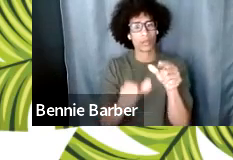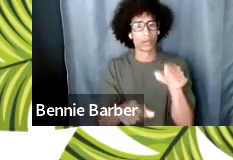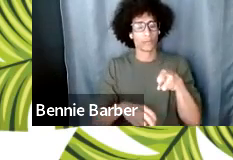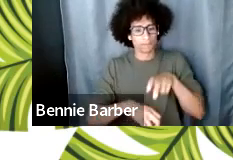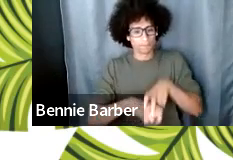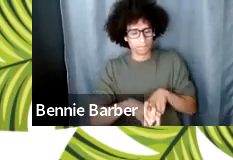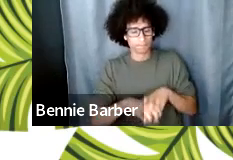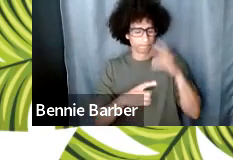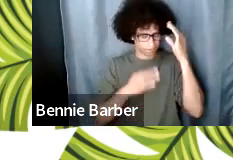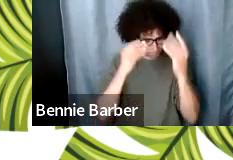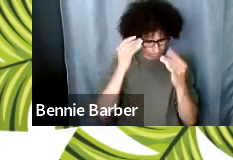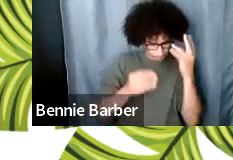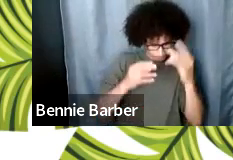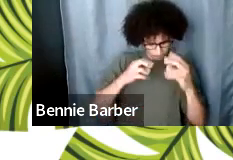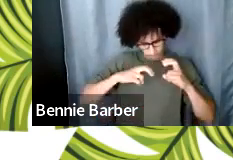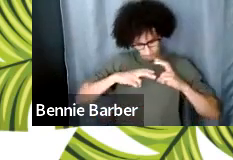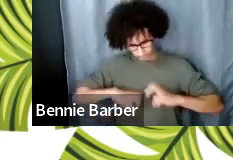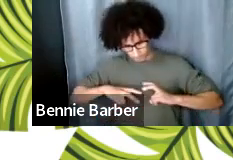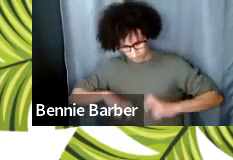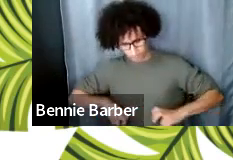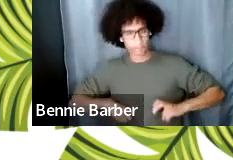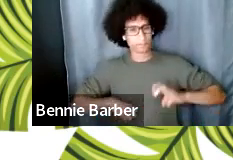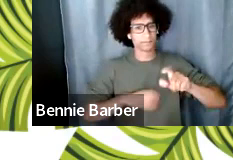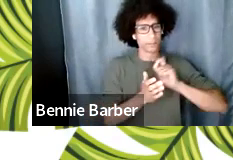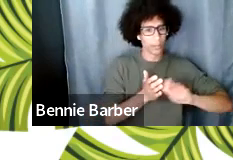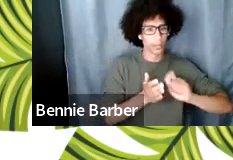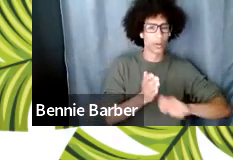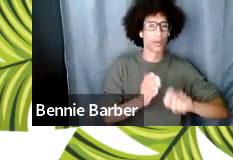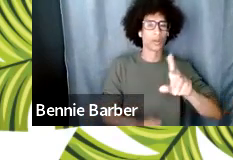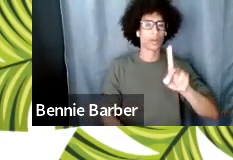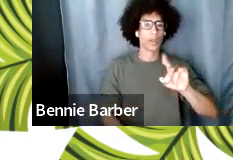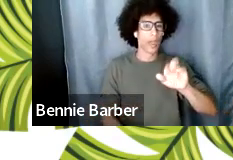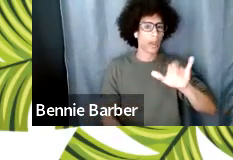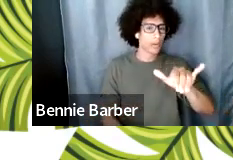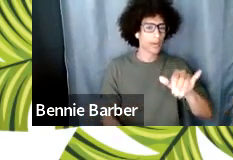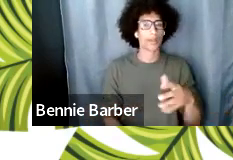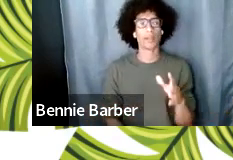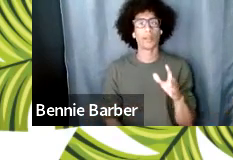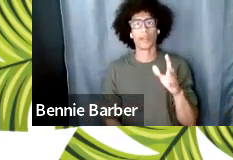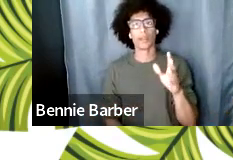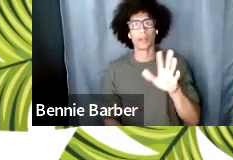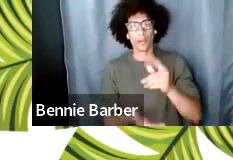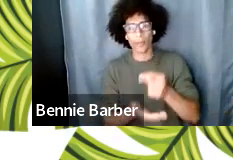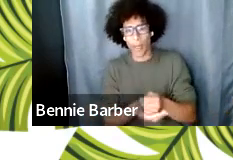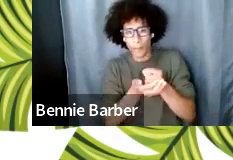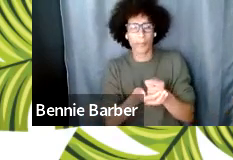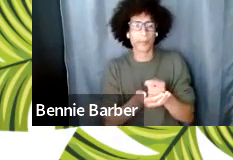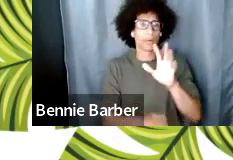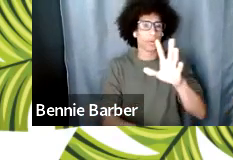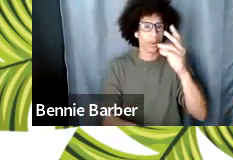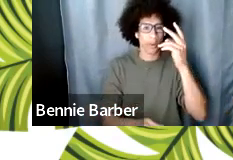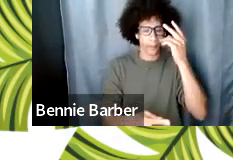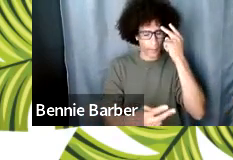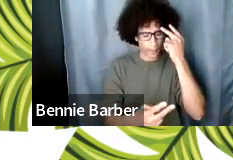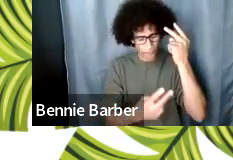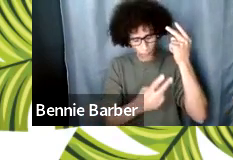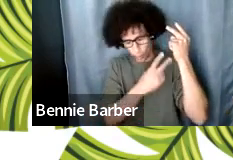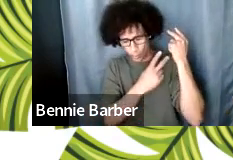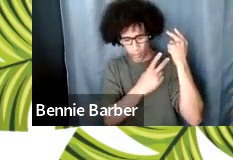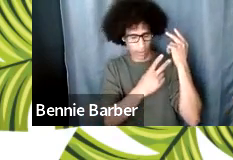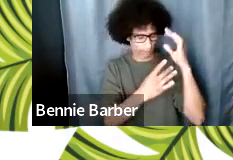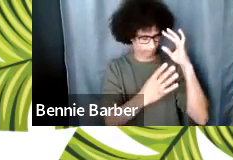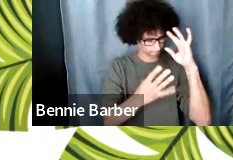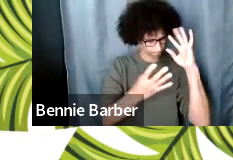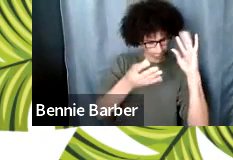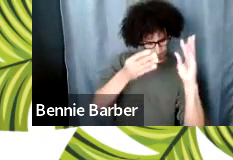your therapy in your um in your memory making in your memory recollection all of those things want to start